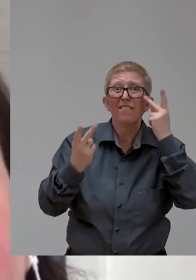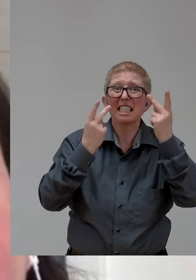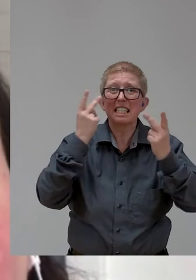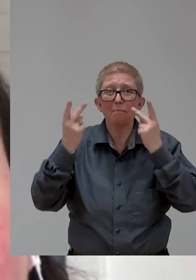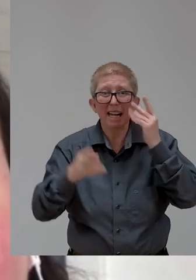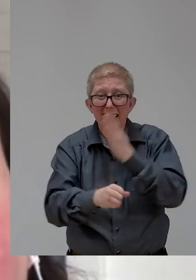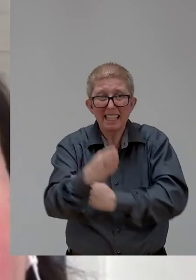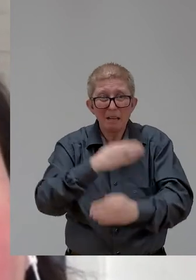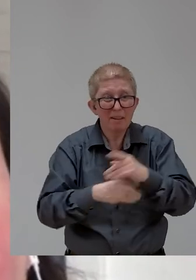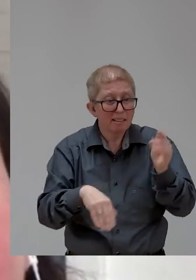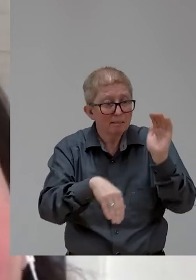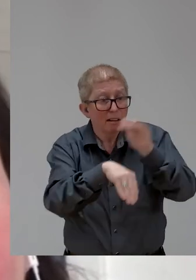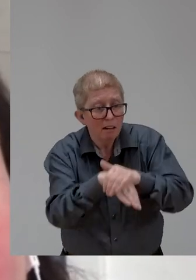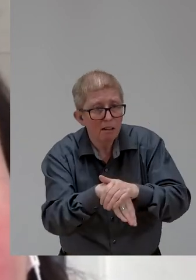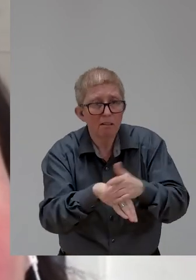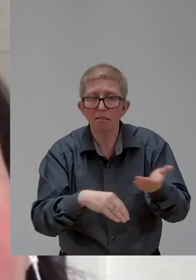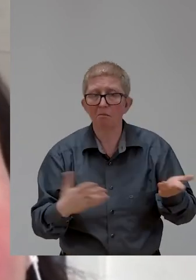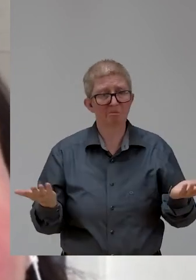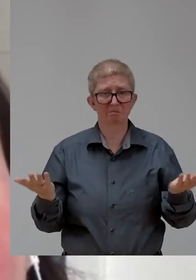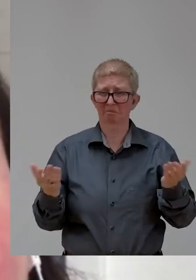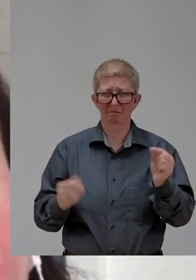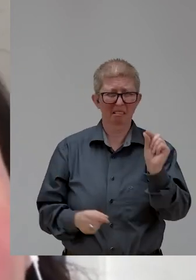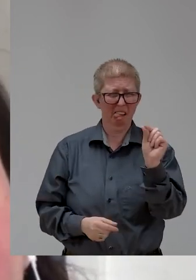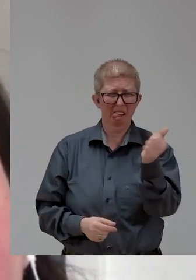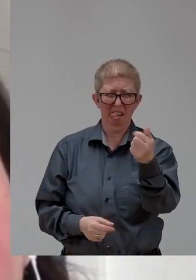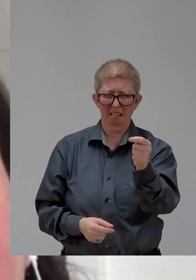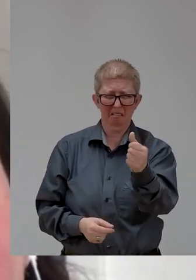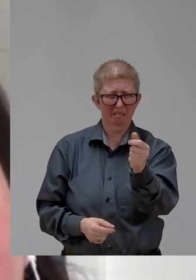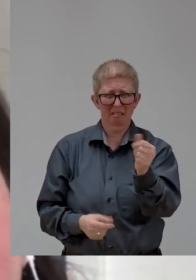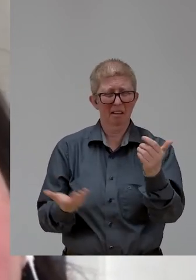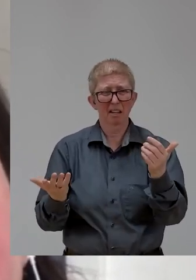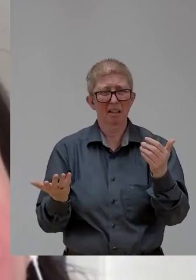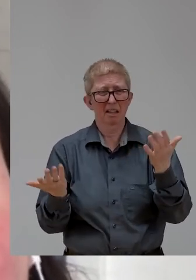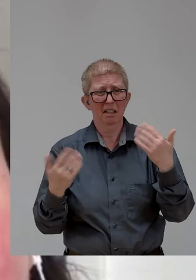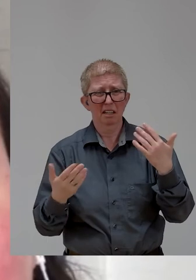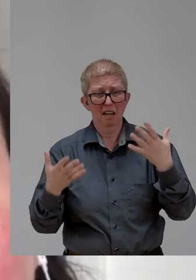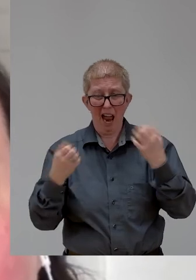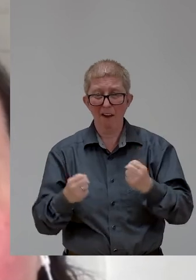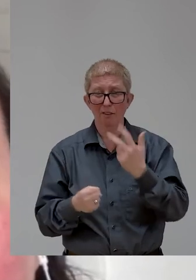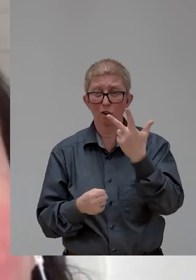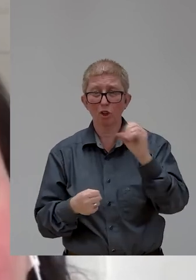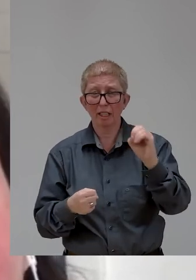30 member states in each and that only myself and the ambassador from Antigua and Barbuda have